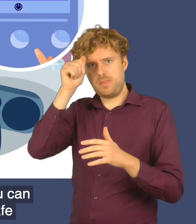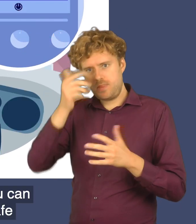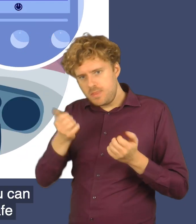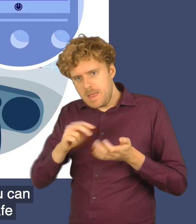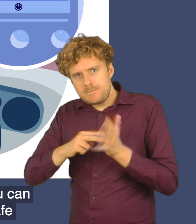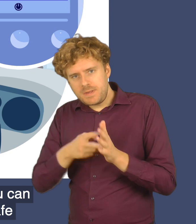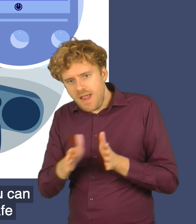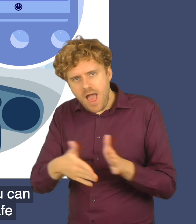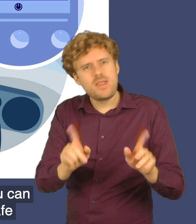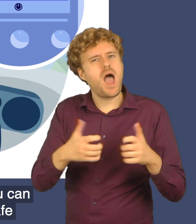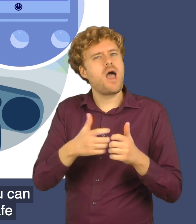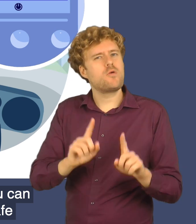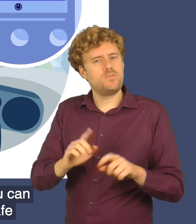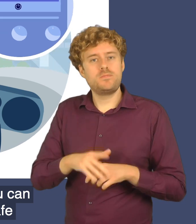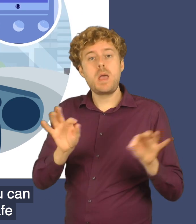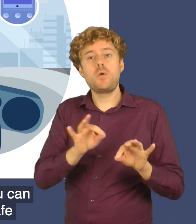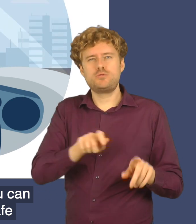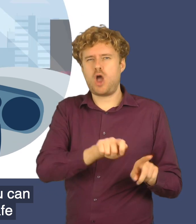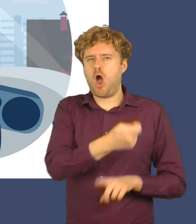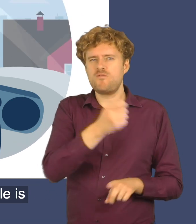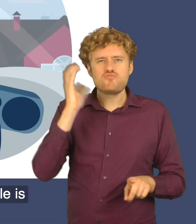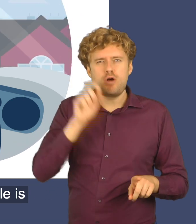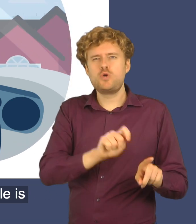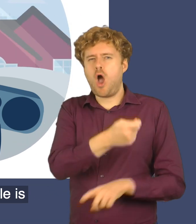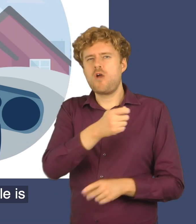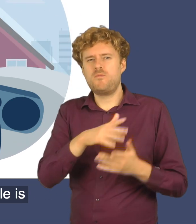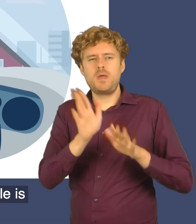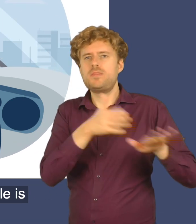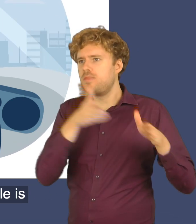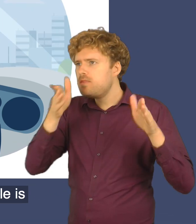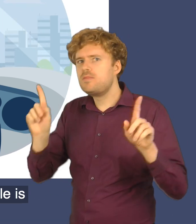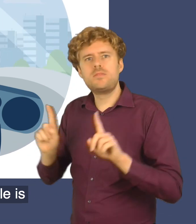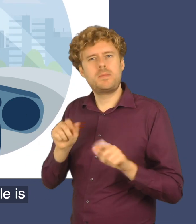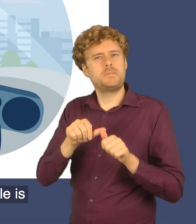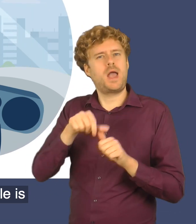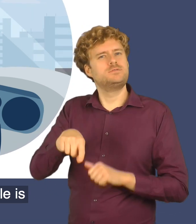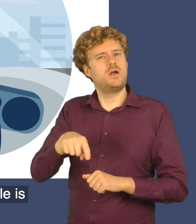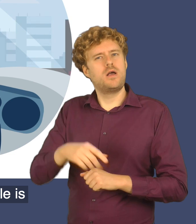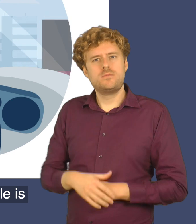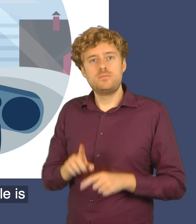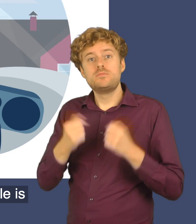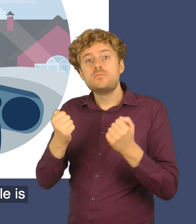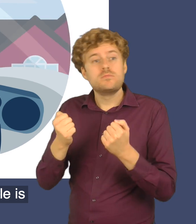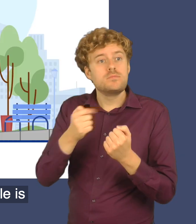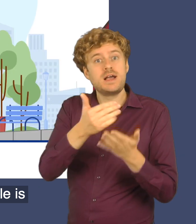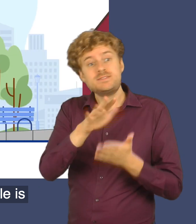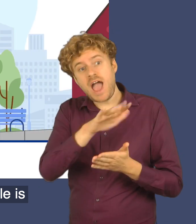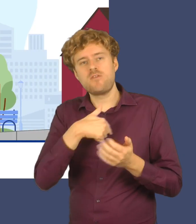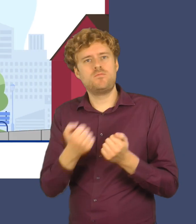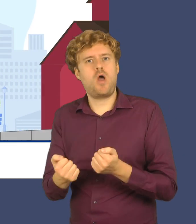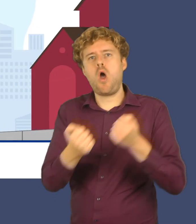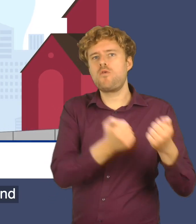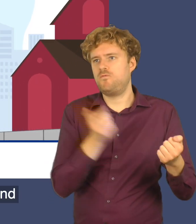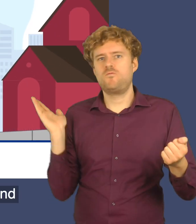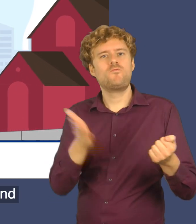sound so you can hear the siren better, and look for somewhere safe to pull over and stop, even if the emergency vehicle is on the other side of the road.